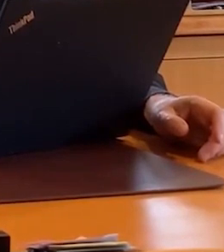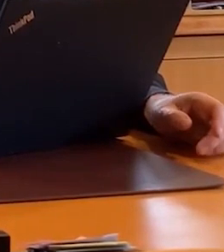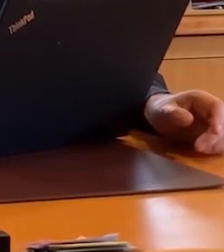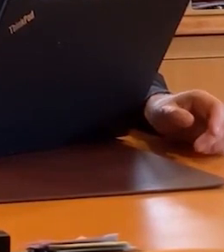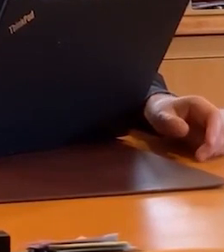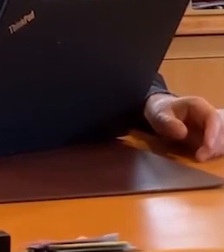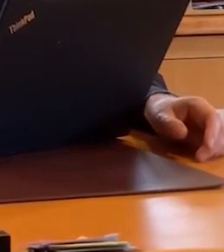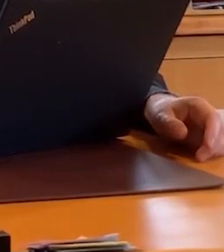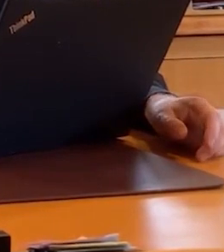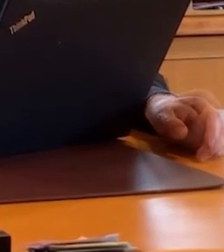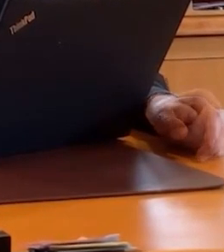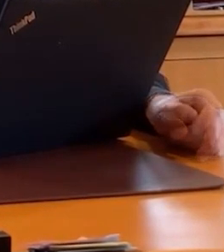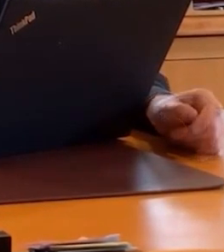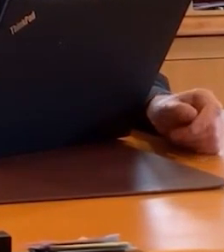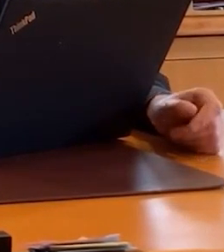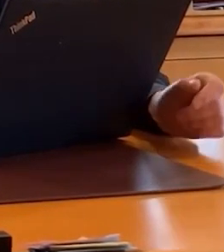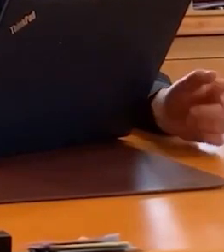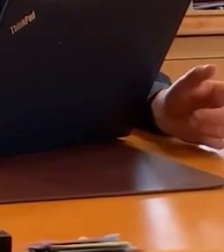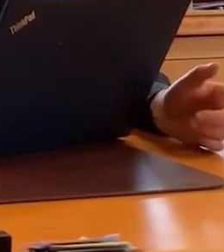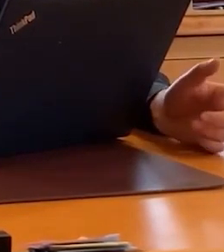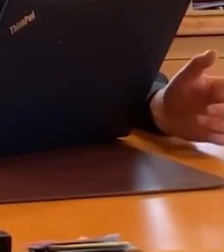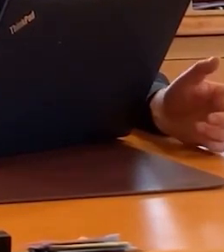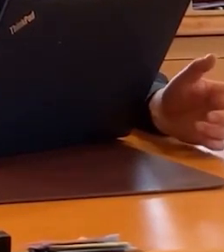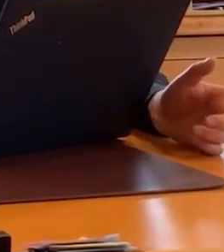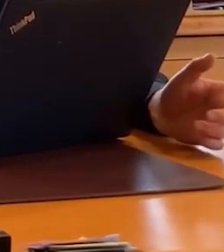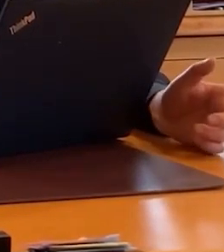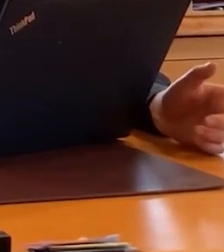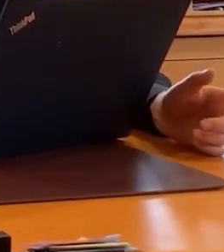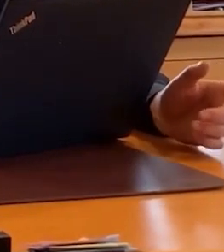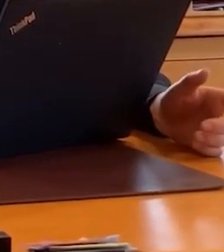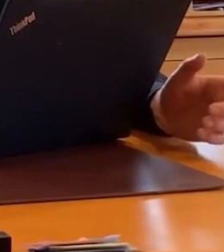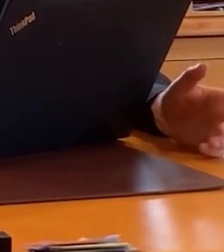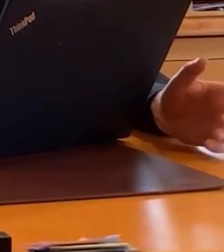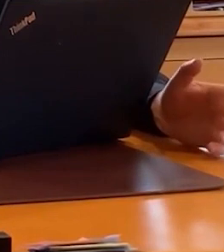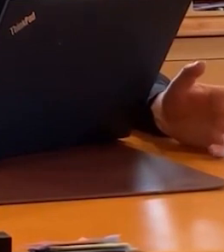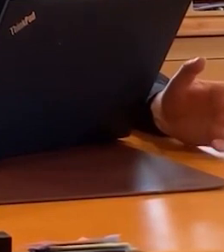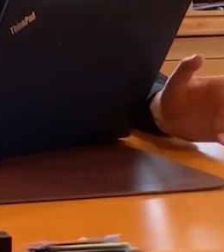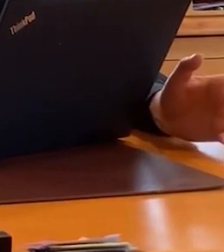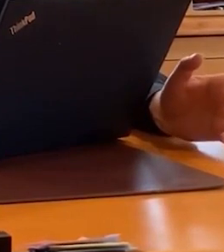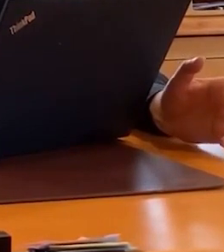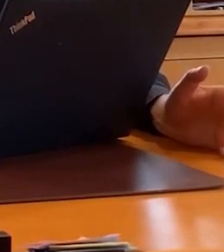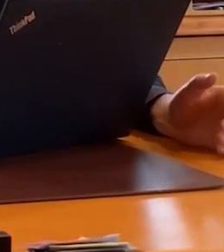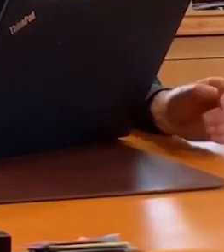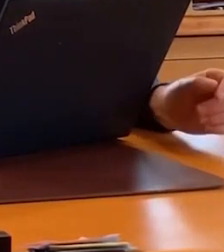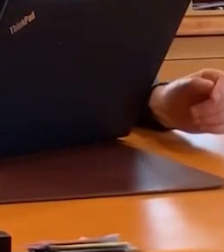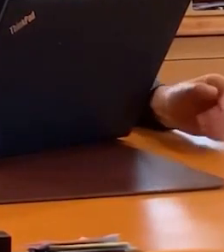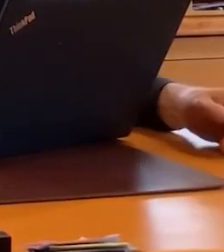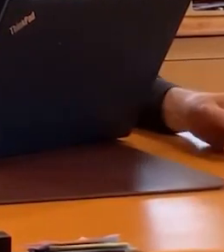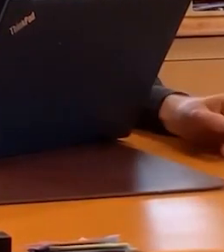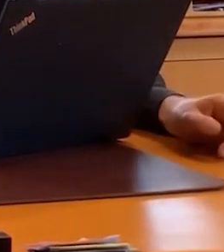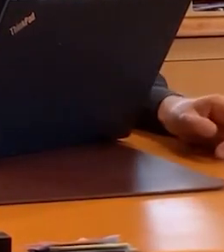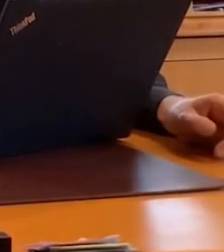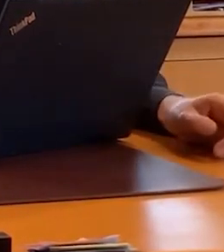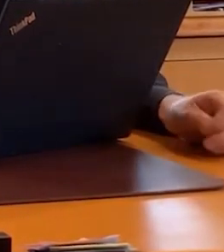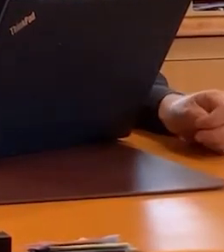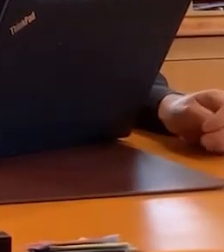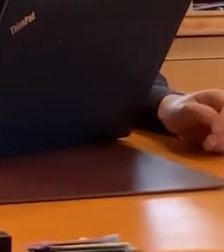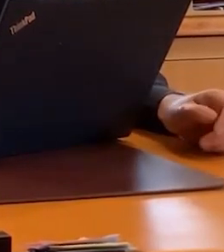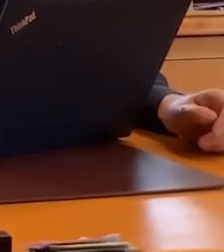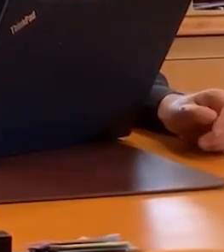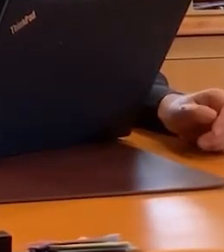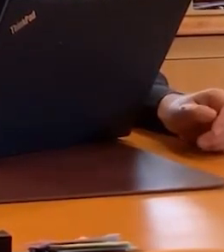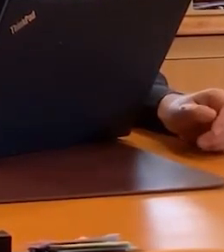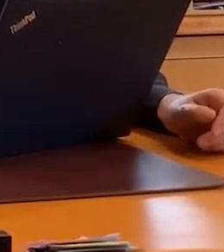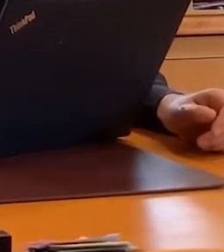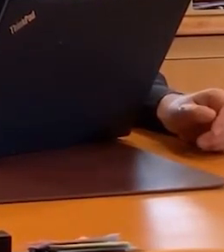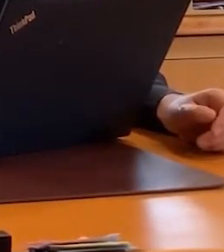inviting the Lord into your heart. Number two, pray the rosary with your family every day. The power of this holy prayer to the Mother of